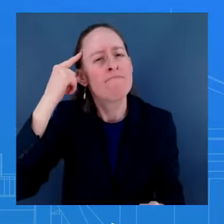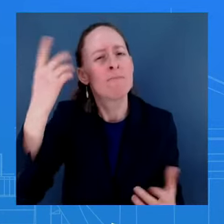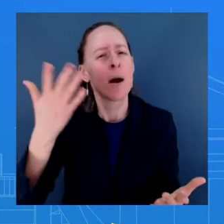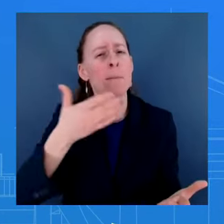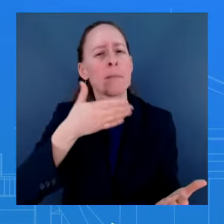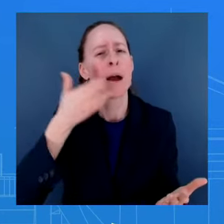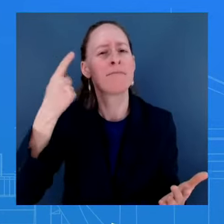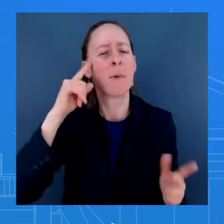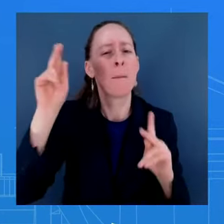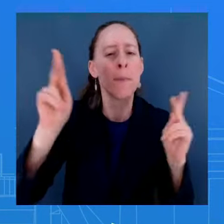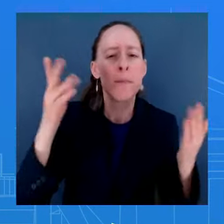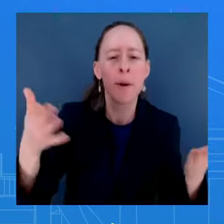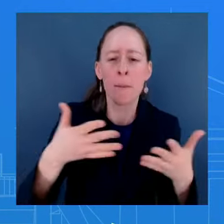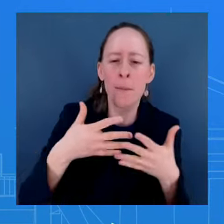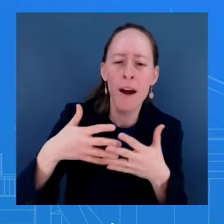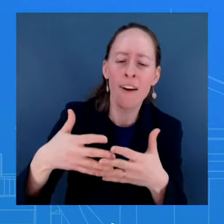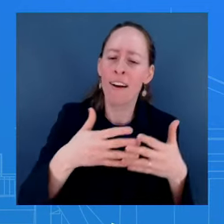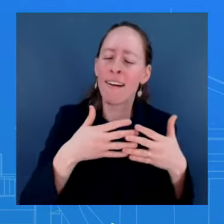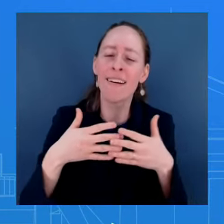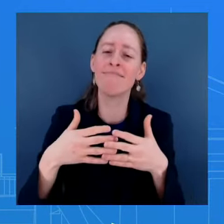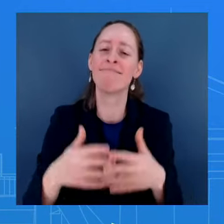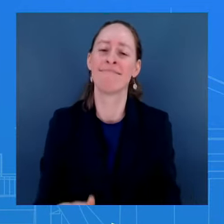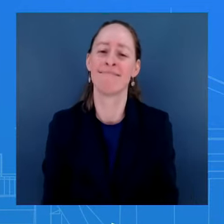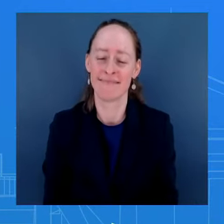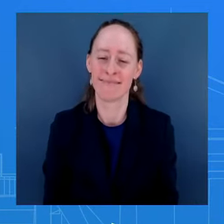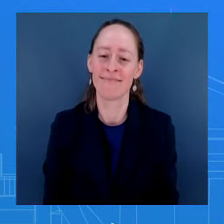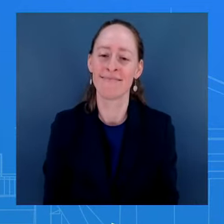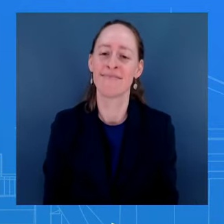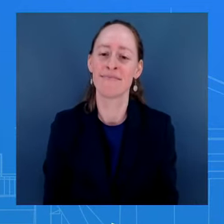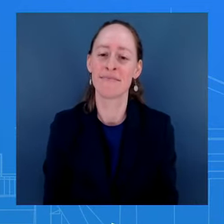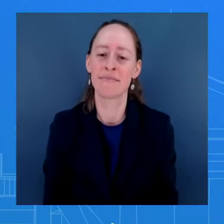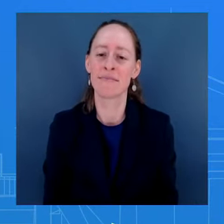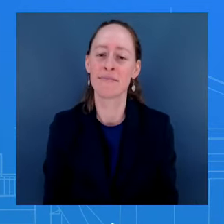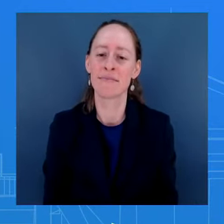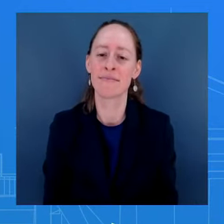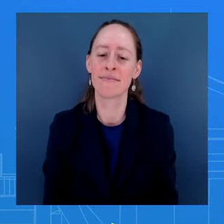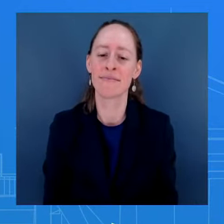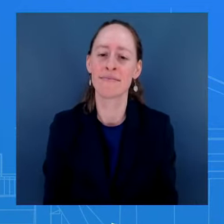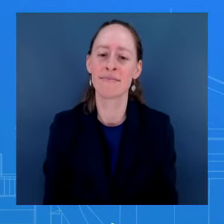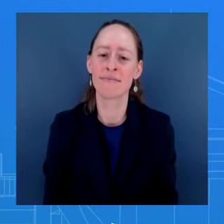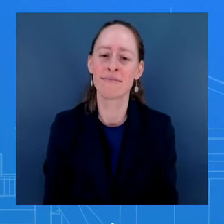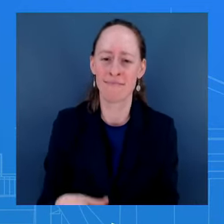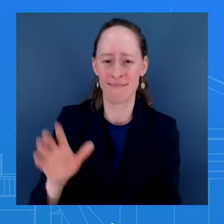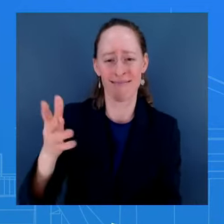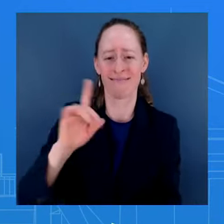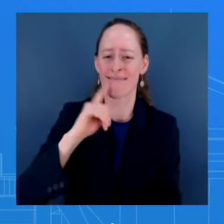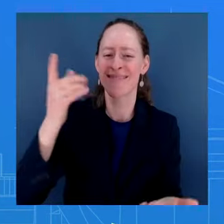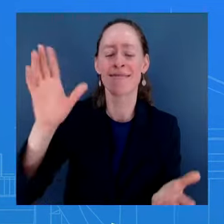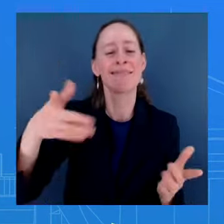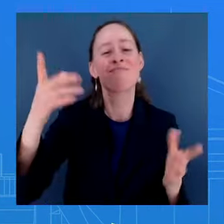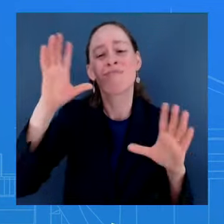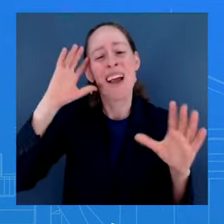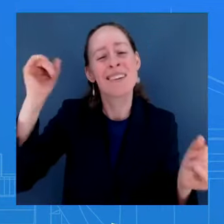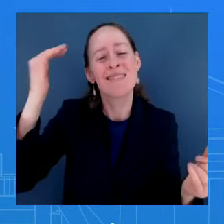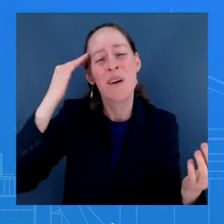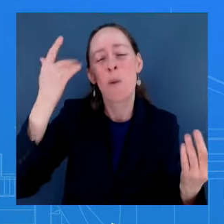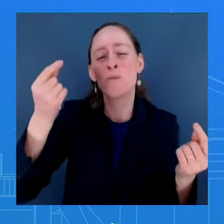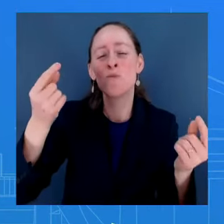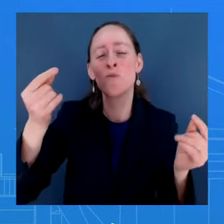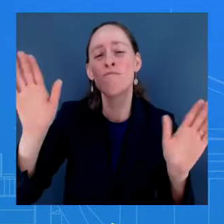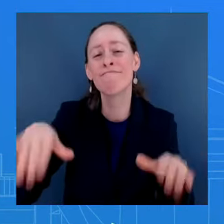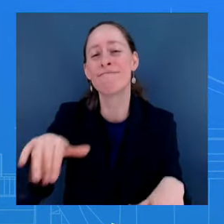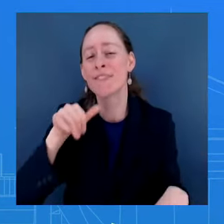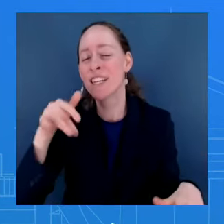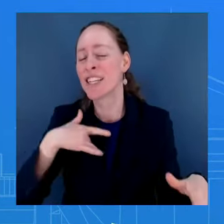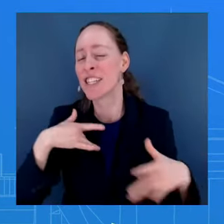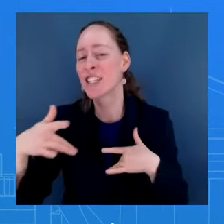you know, he got this. The President's got this. Given that House Speaker Mike Johnson has invited and is hosting the parents of Evan